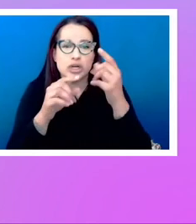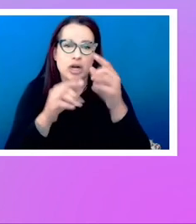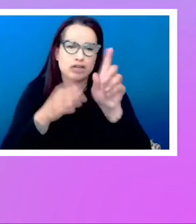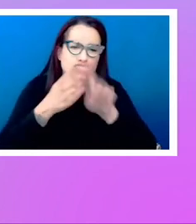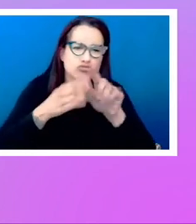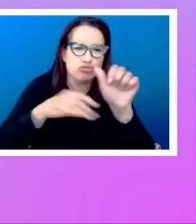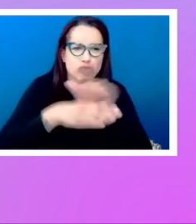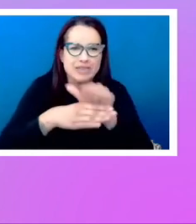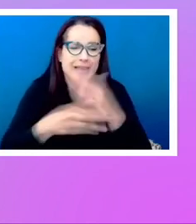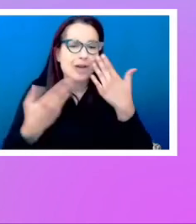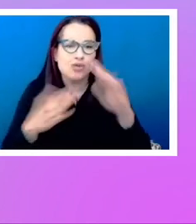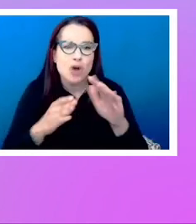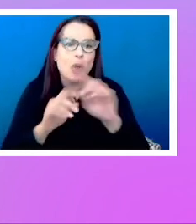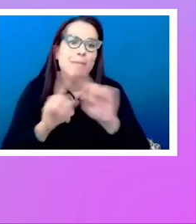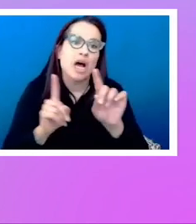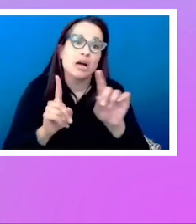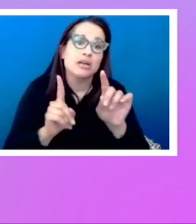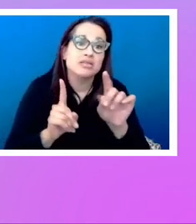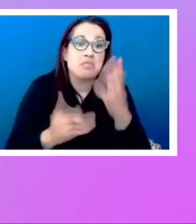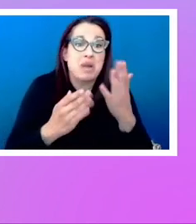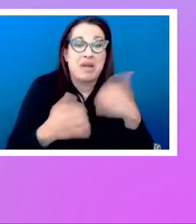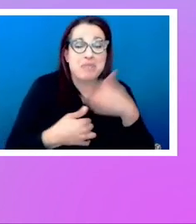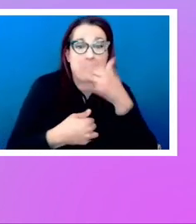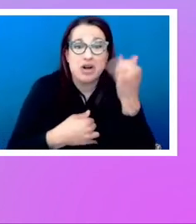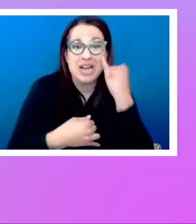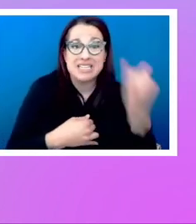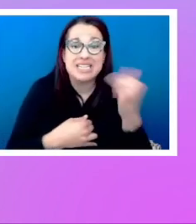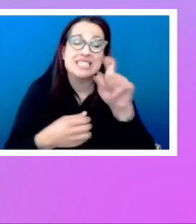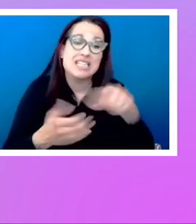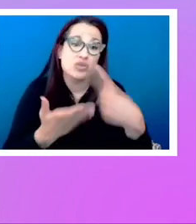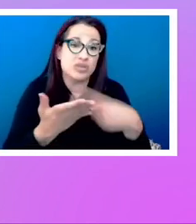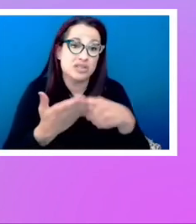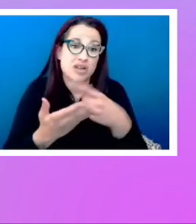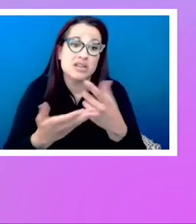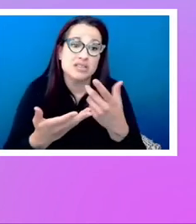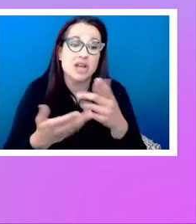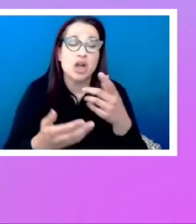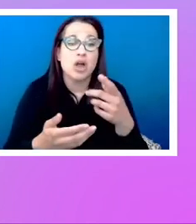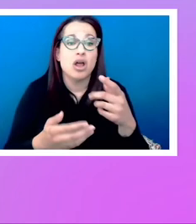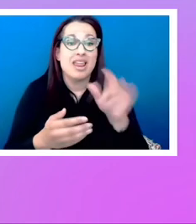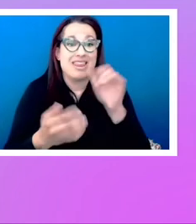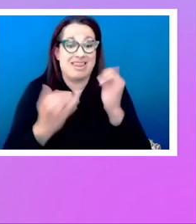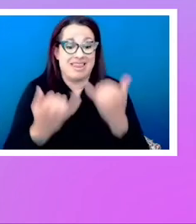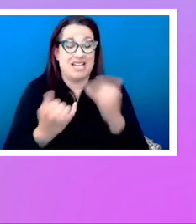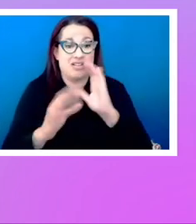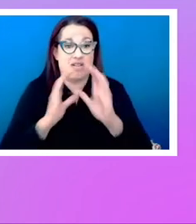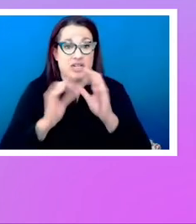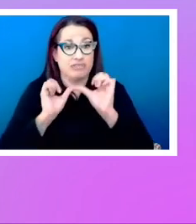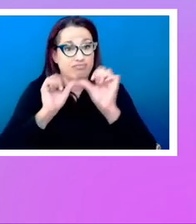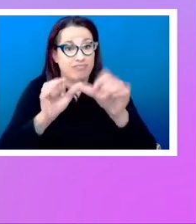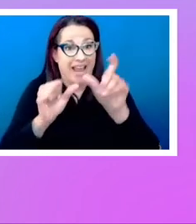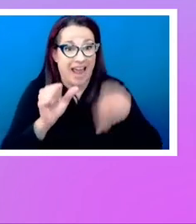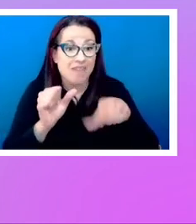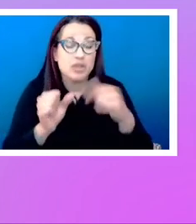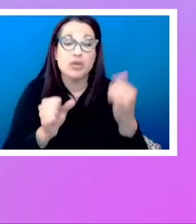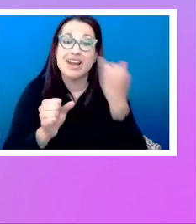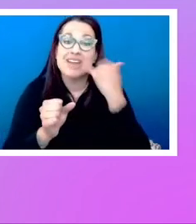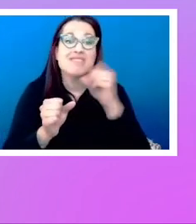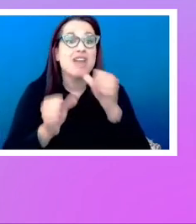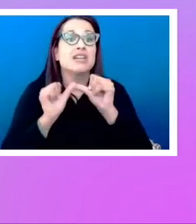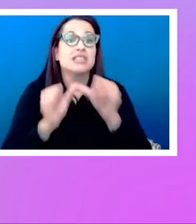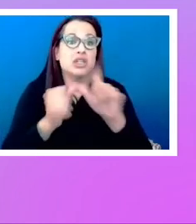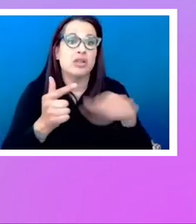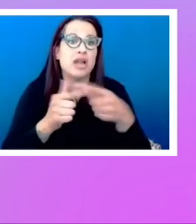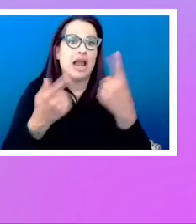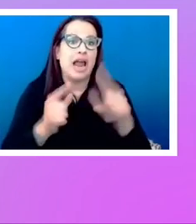I'm sure there are. But we need to be talking about it. We need to keep this conversation in the forefront because otherwise, you know, it's going to get